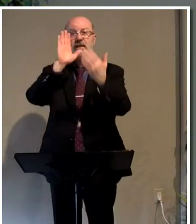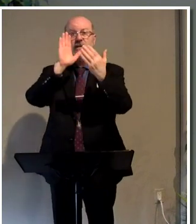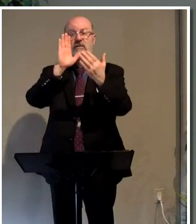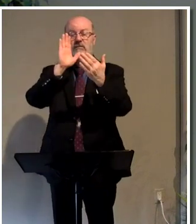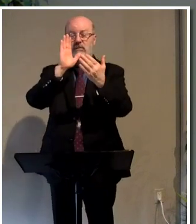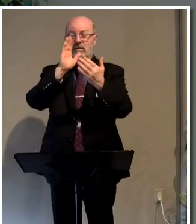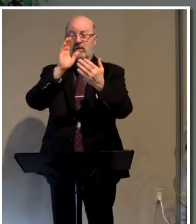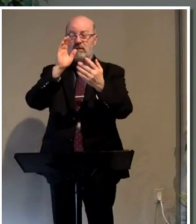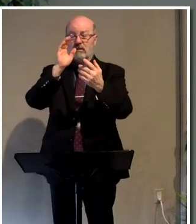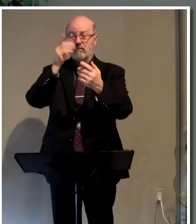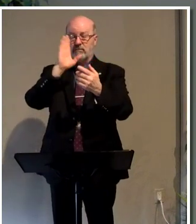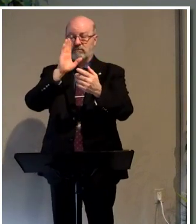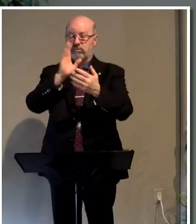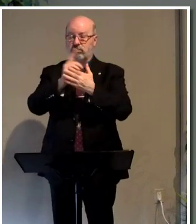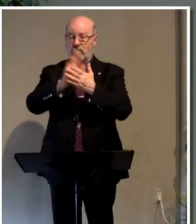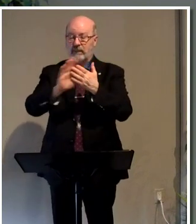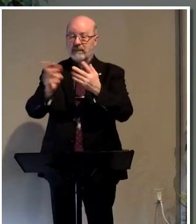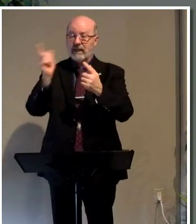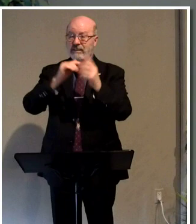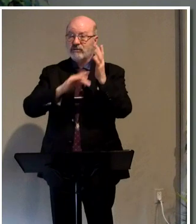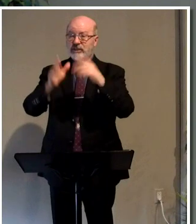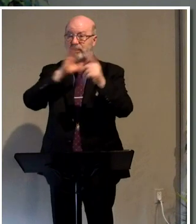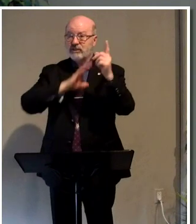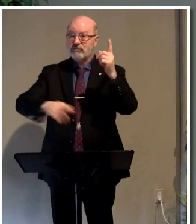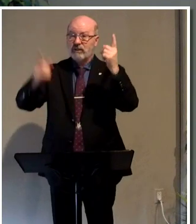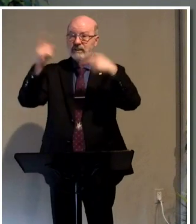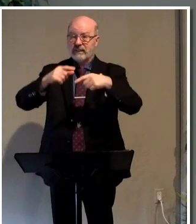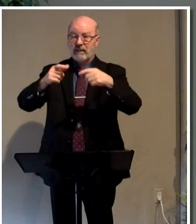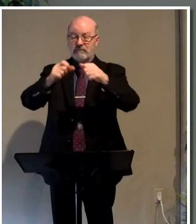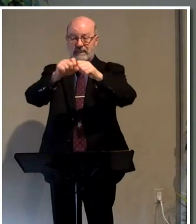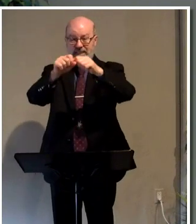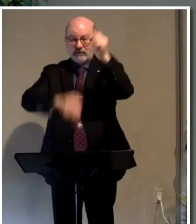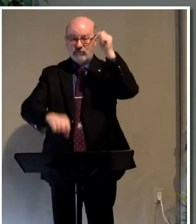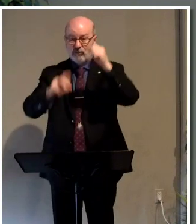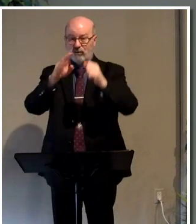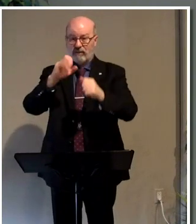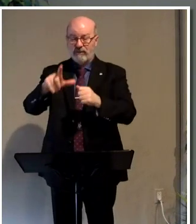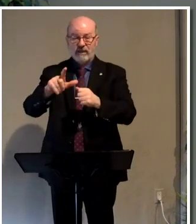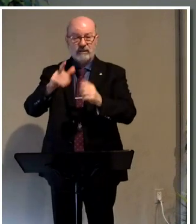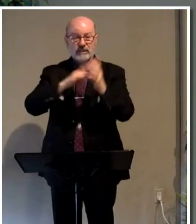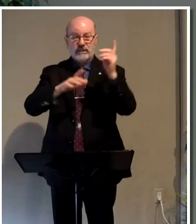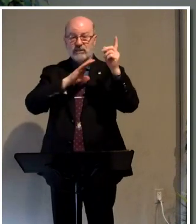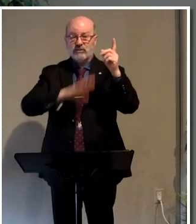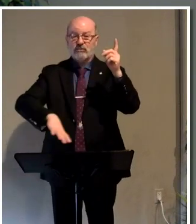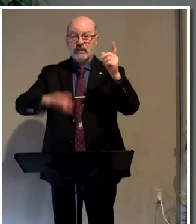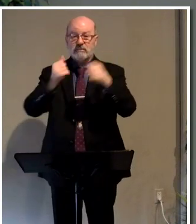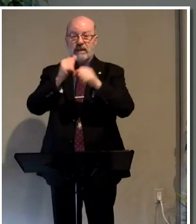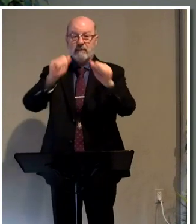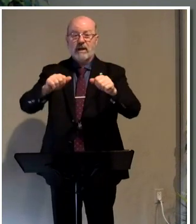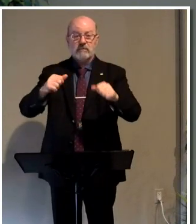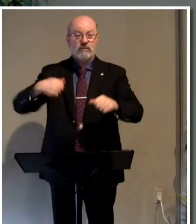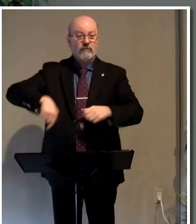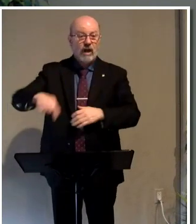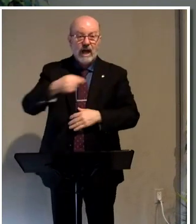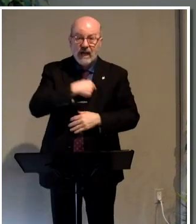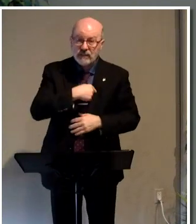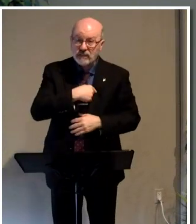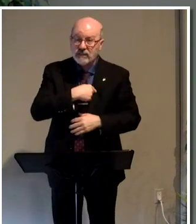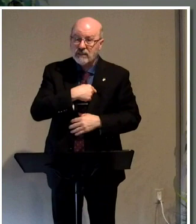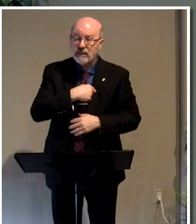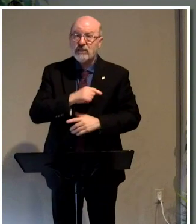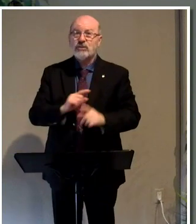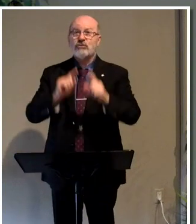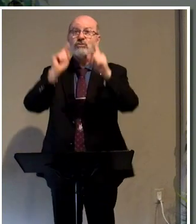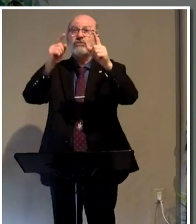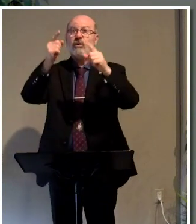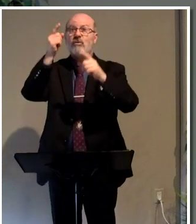Jesus Christ came and tore that veil. Until Jesus Christ came and made it possible for us to go